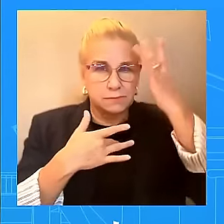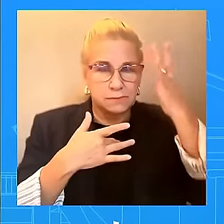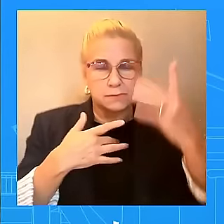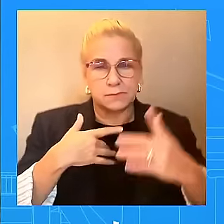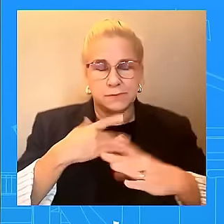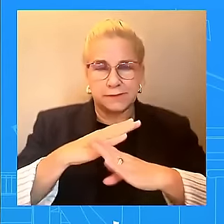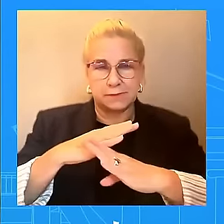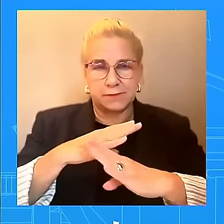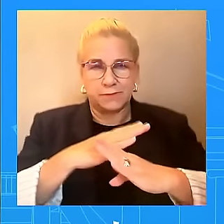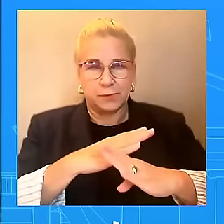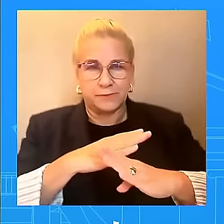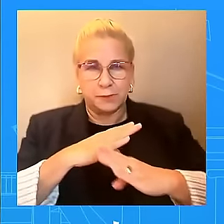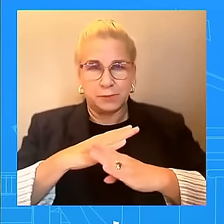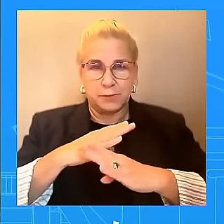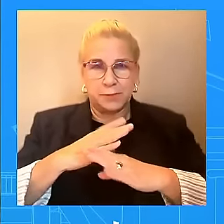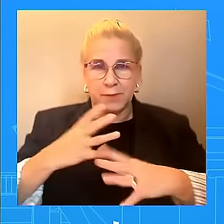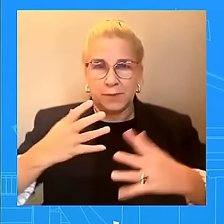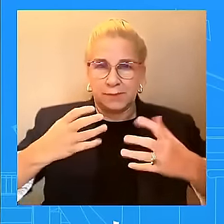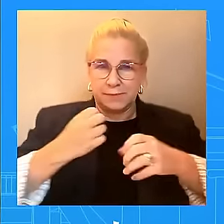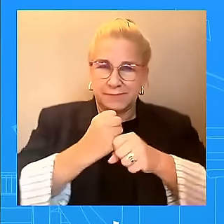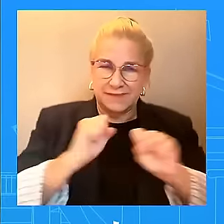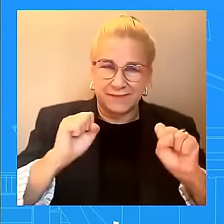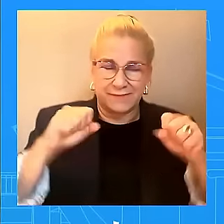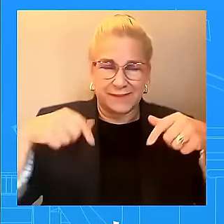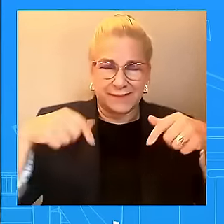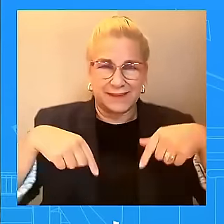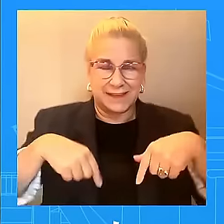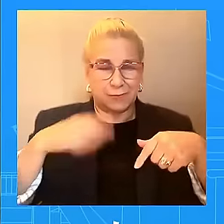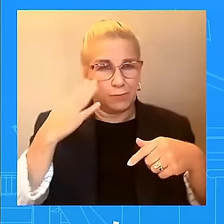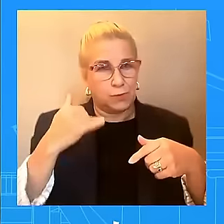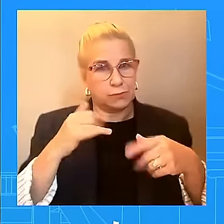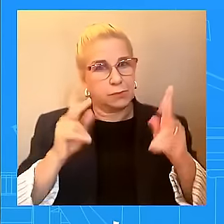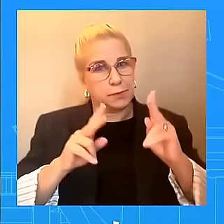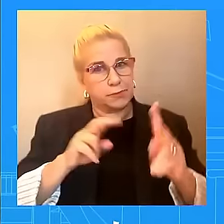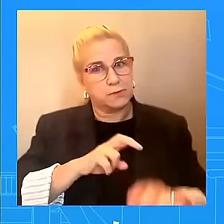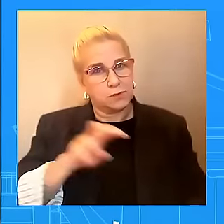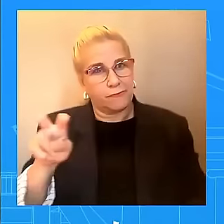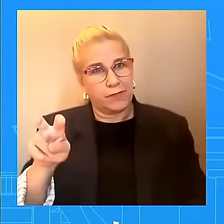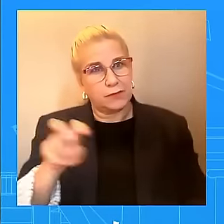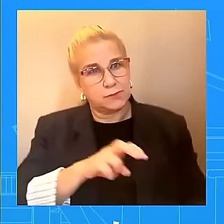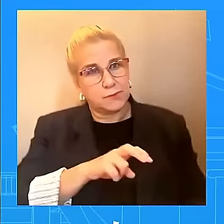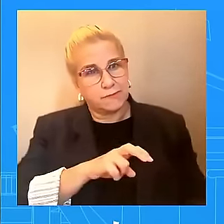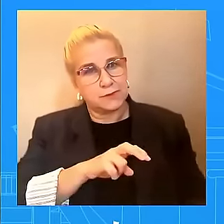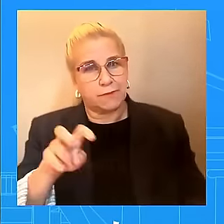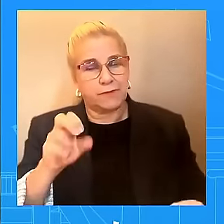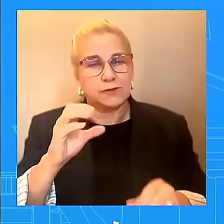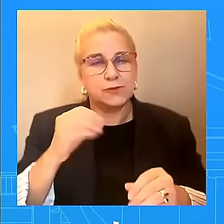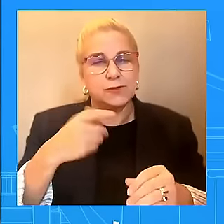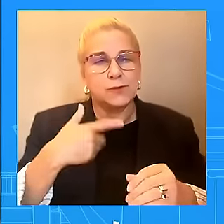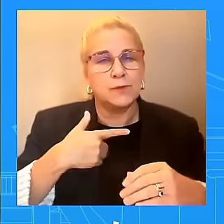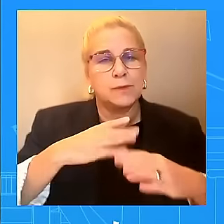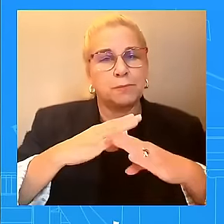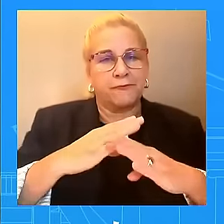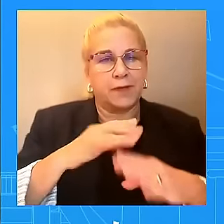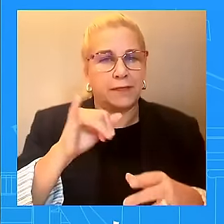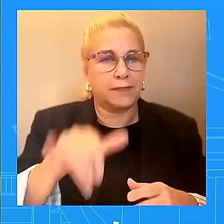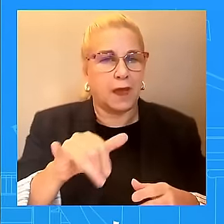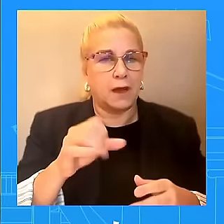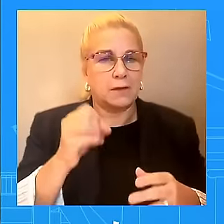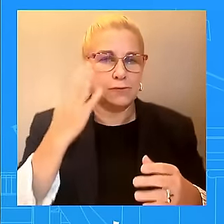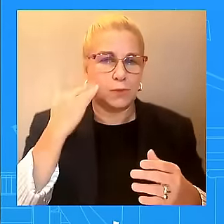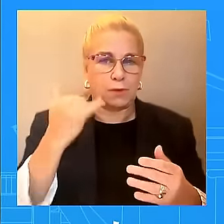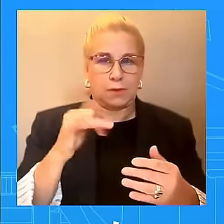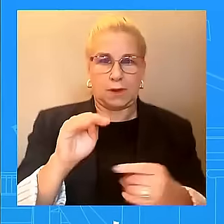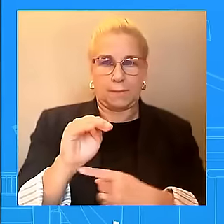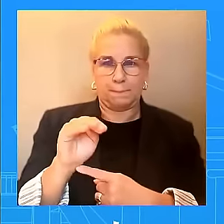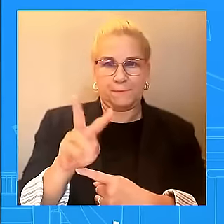traveling public that the risk of MVD spreading during air travel is minimized. And today, we saw the Supreme Court